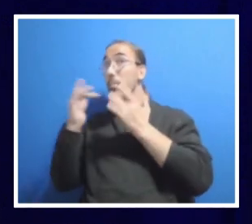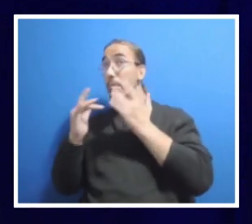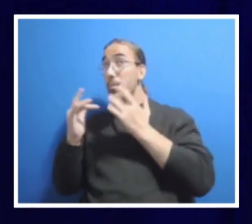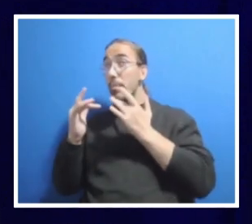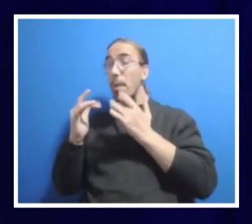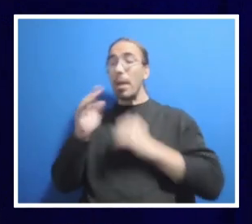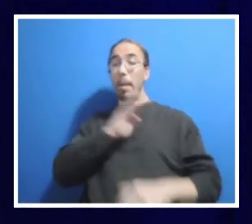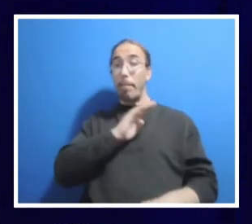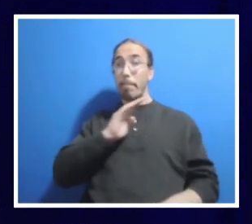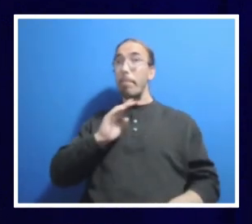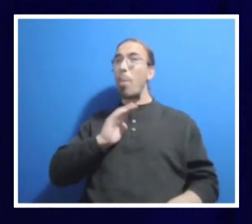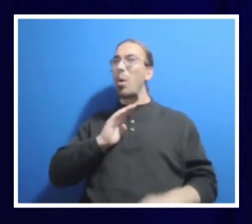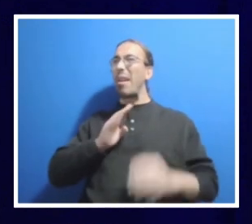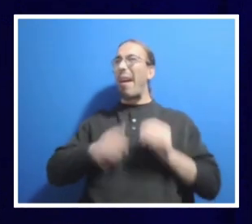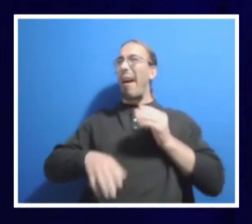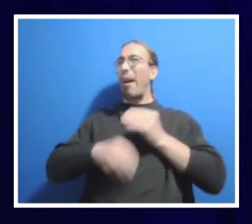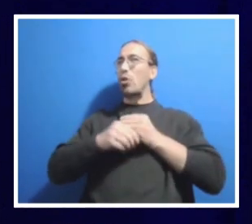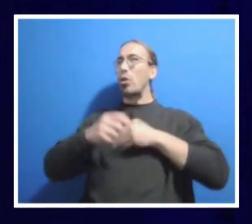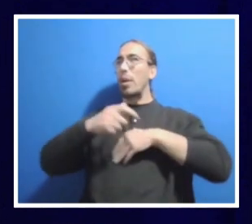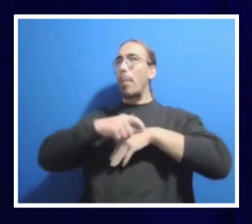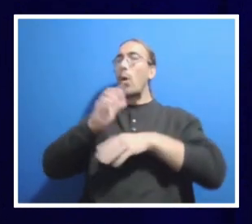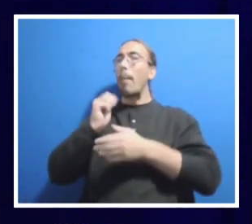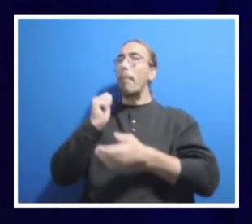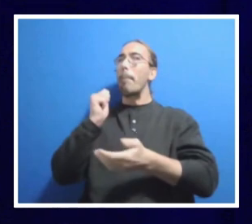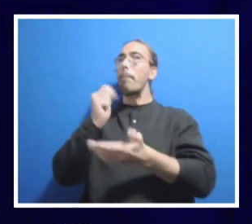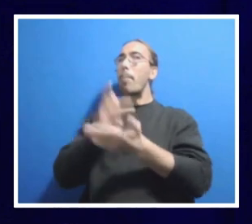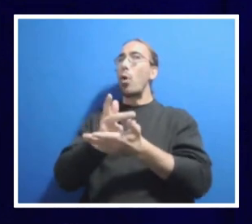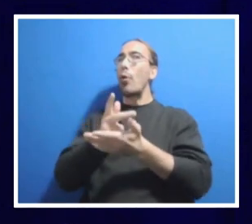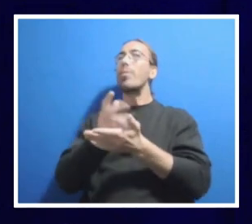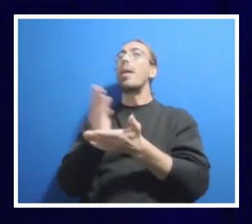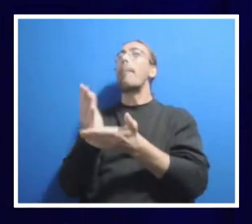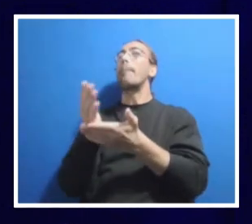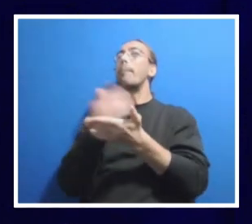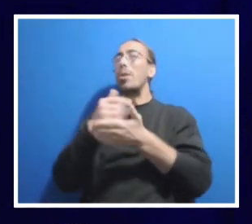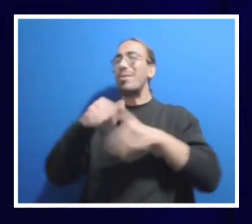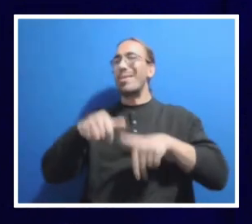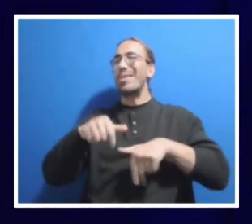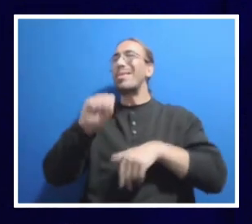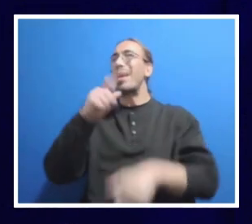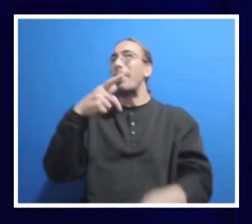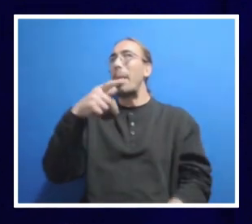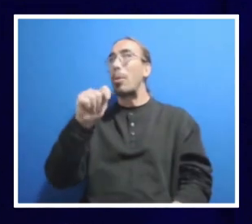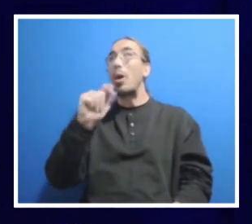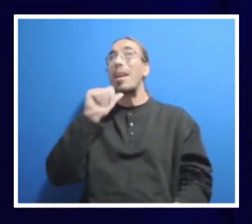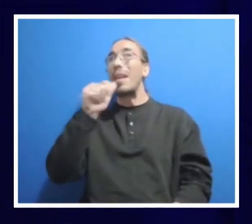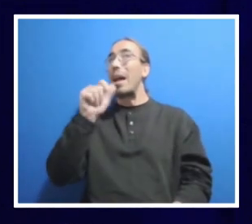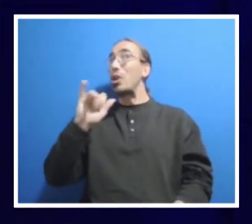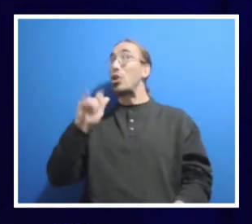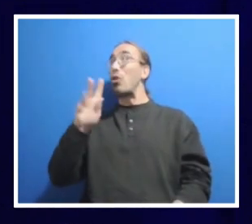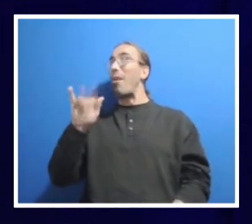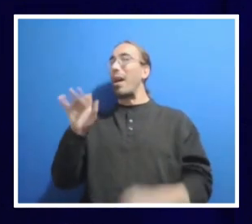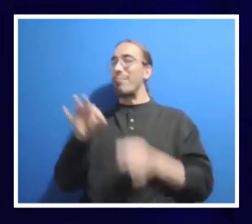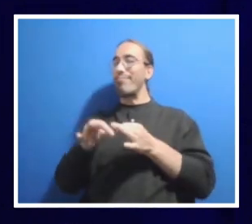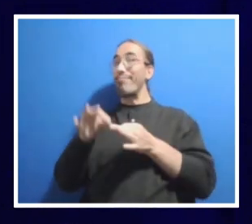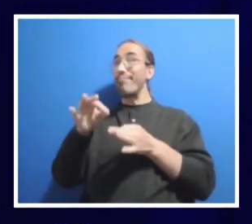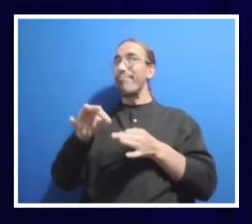they're going to approve our budget in September as opposed to July when they would have done it. I wanted to make sure you all